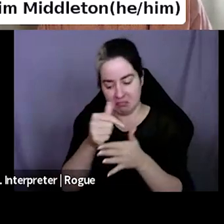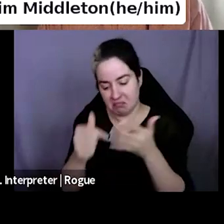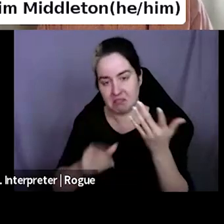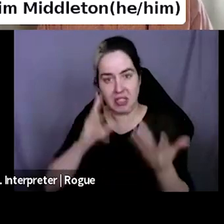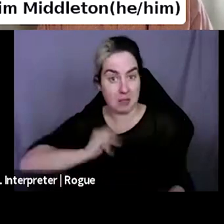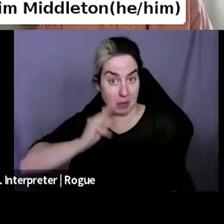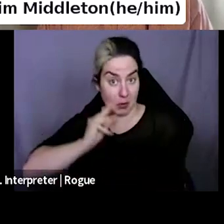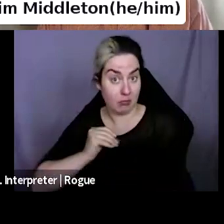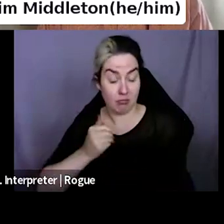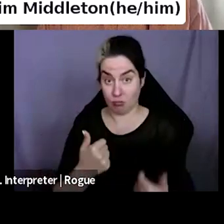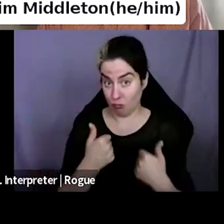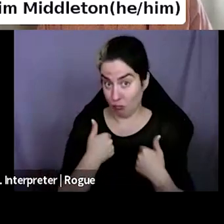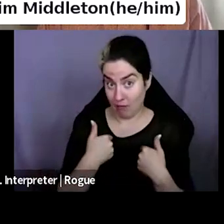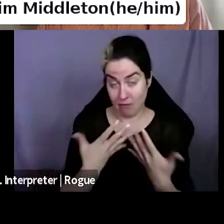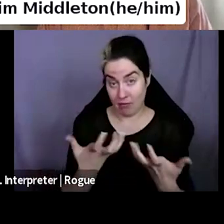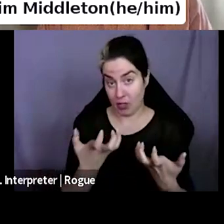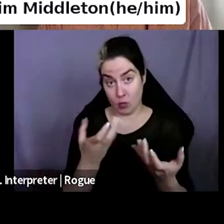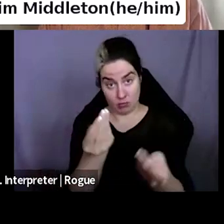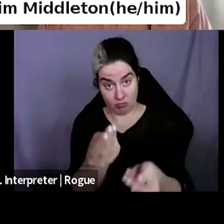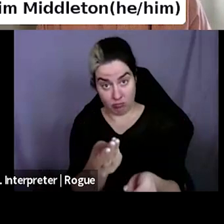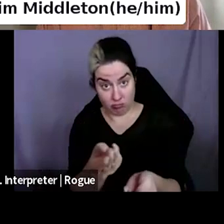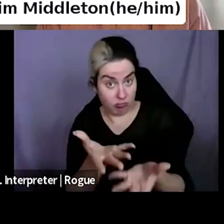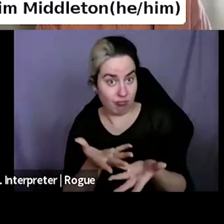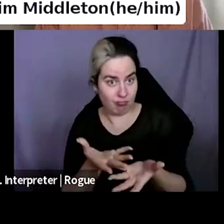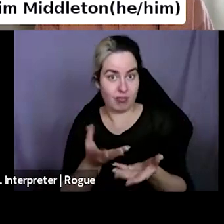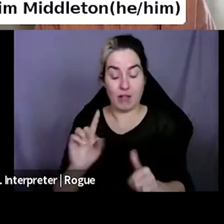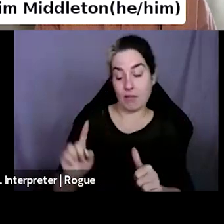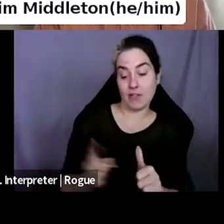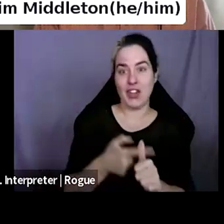and who gets to go first, Penny?